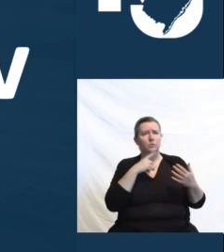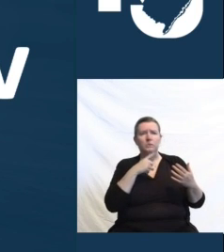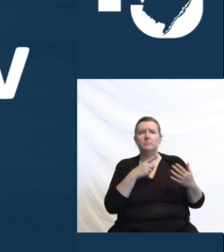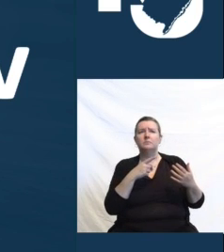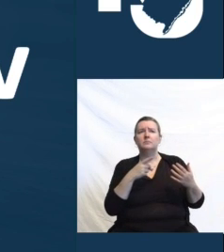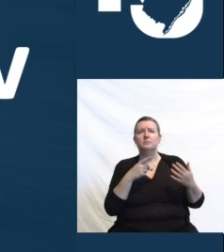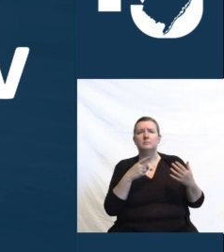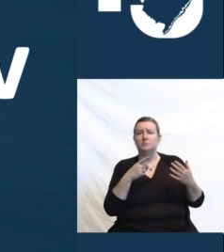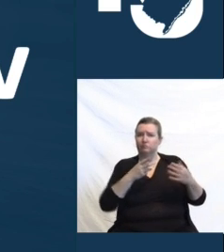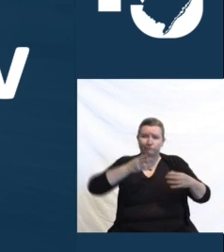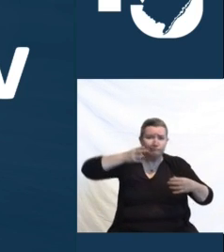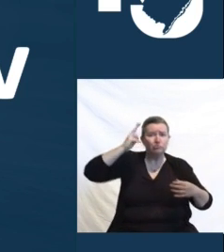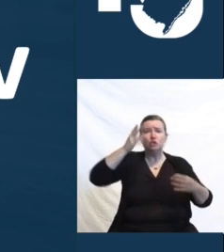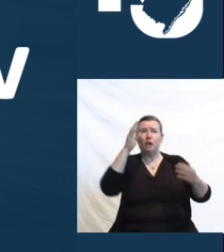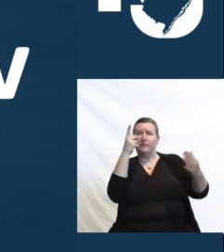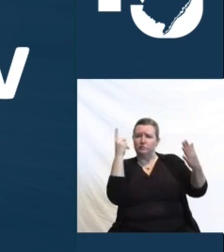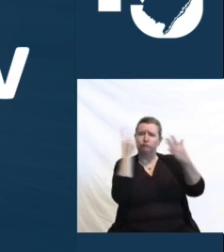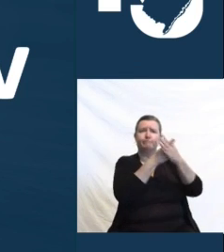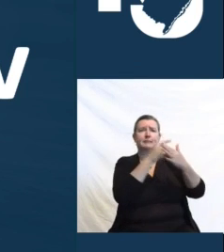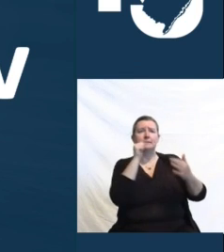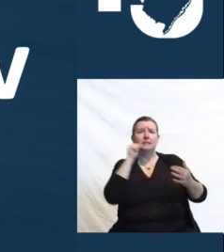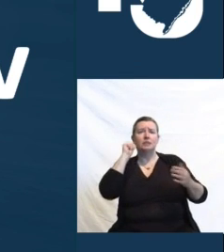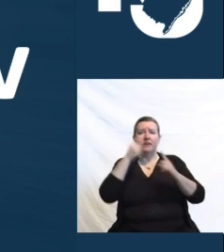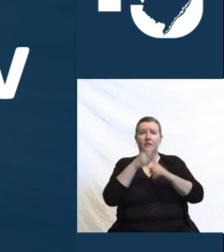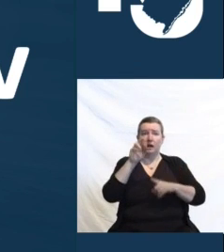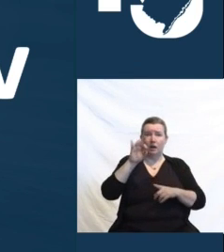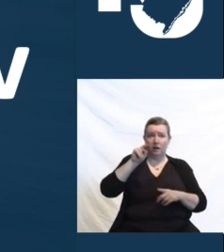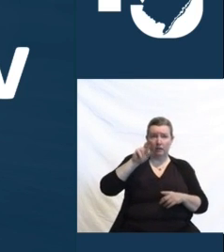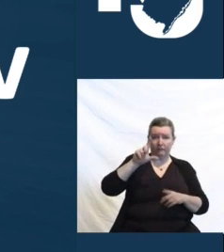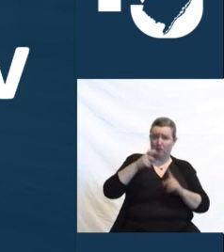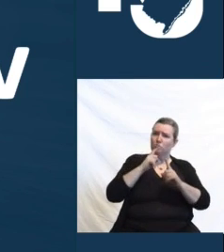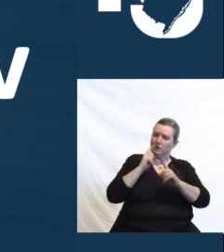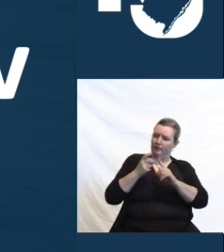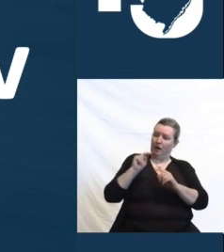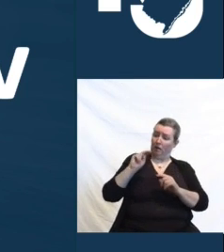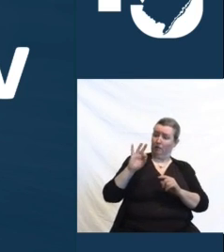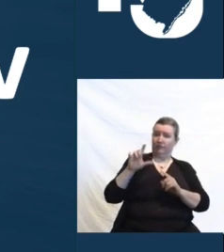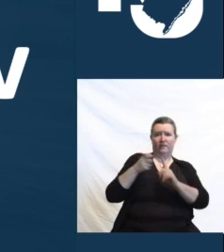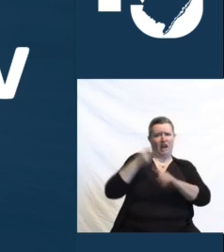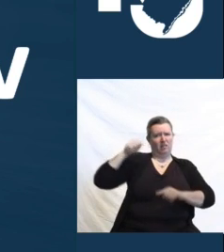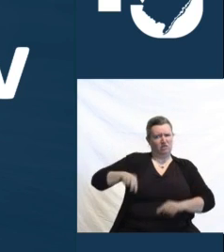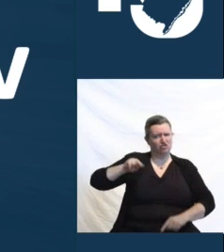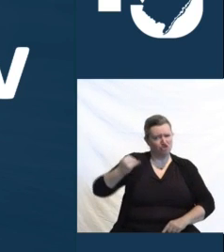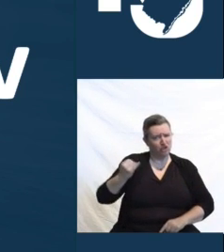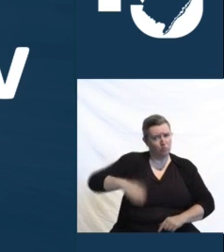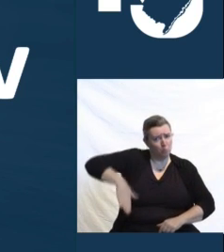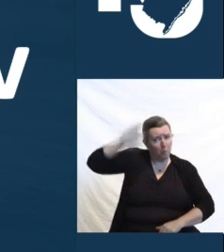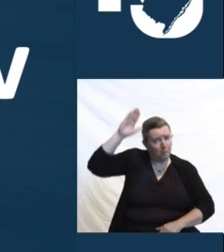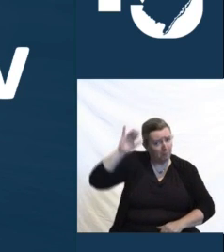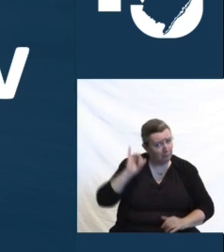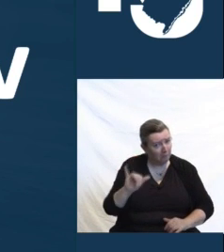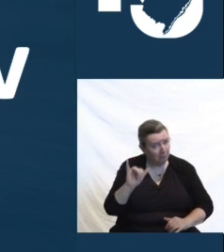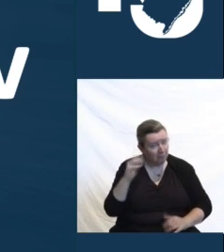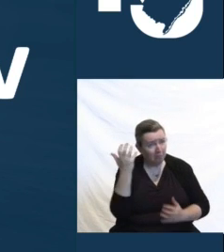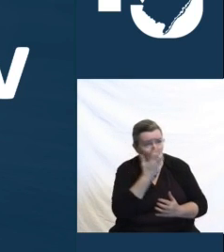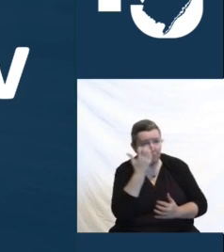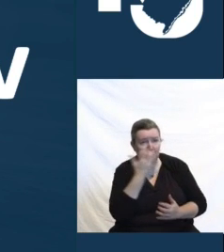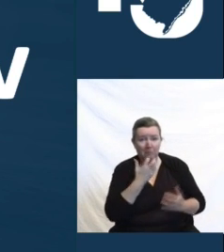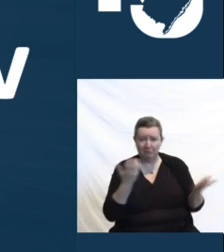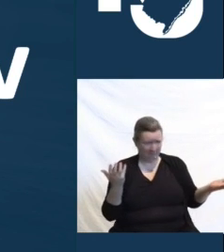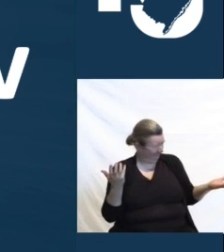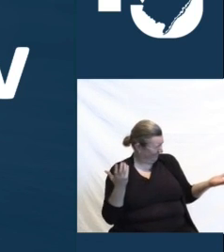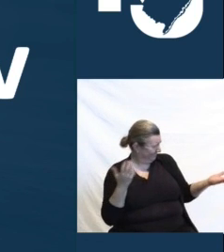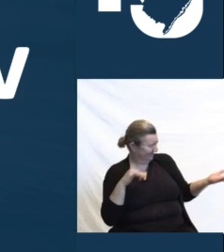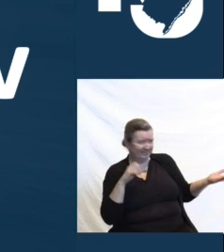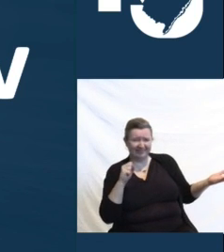NFL's history. I'm not a Colts fan, but I'm a big Jonathan Taylor fan, so hats off to him against Salem High's own Jonathan